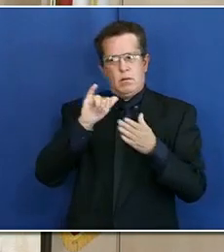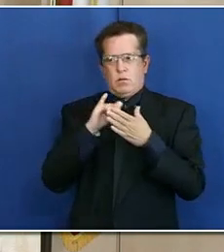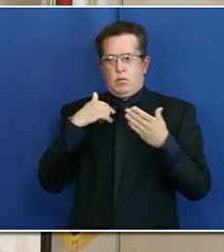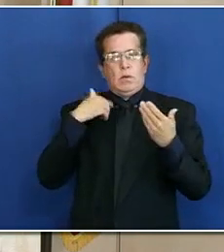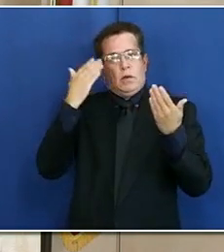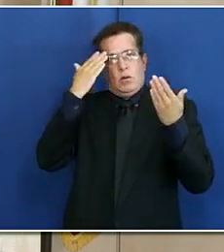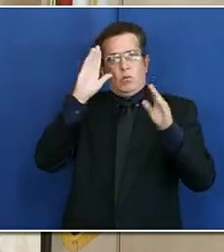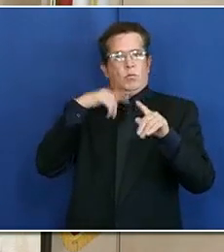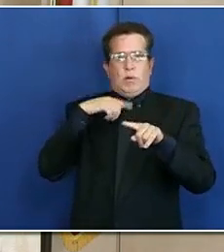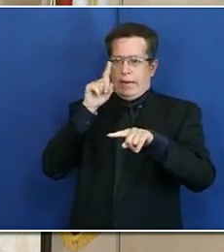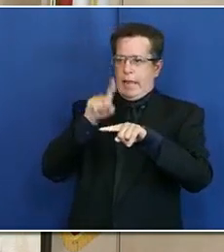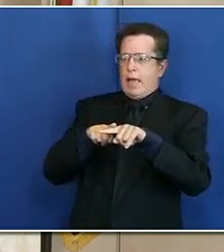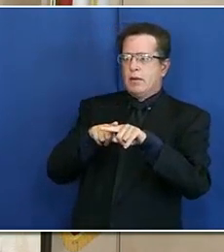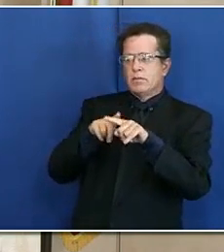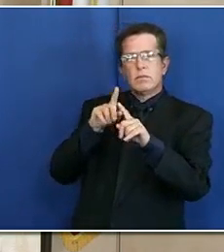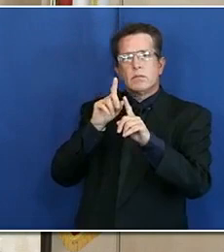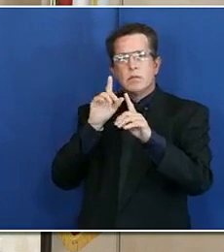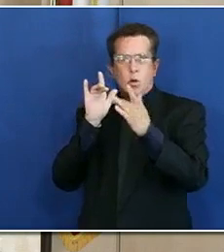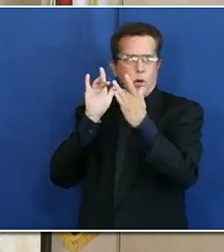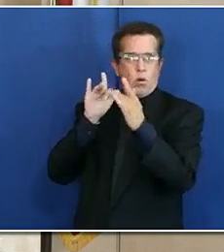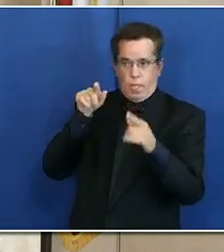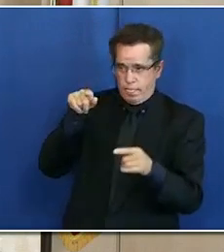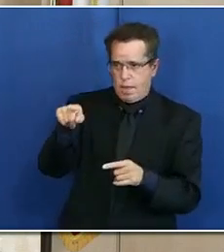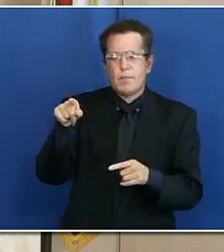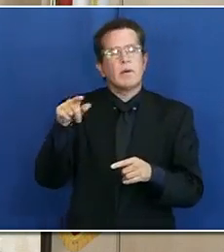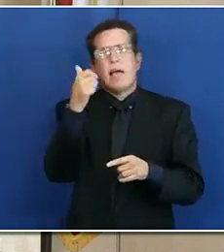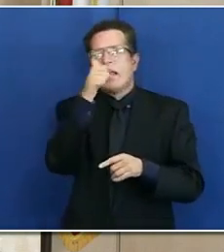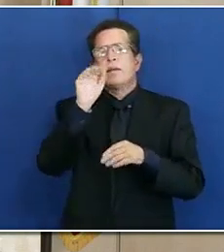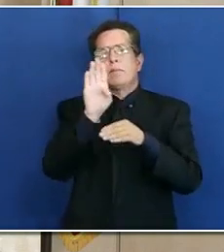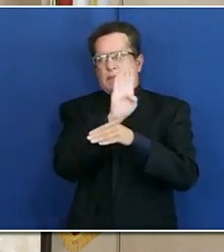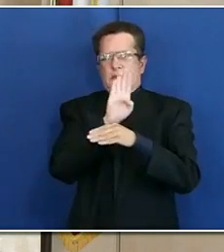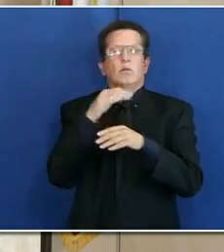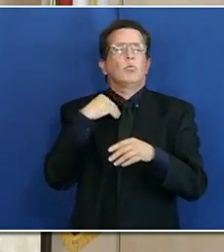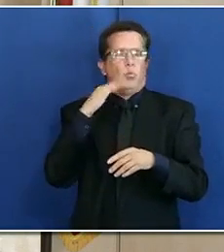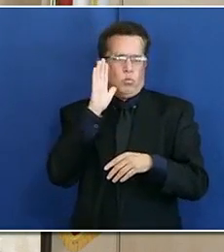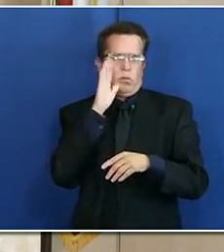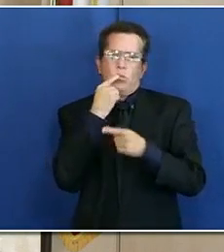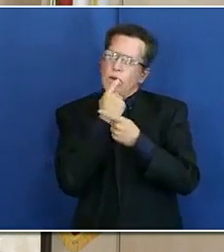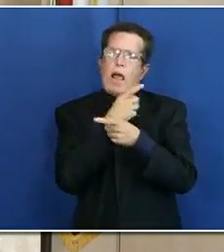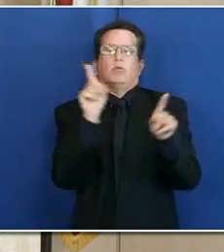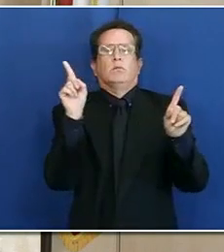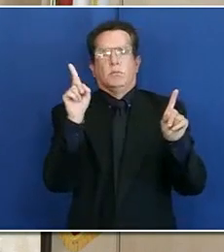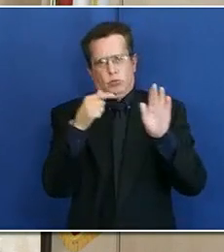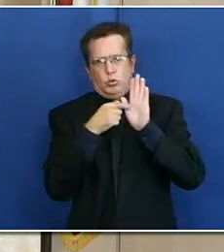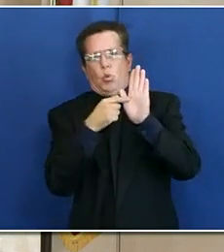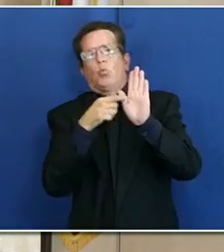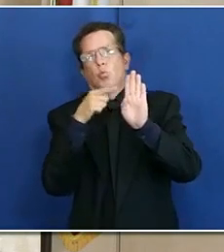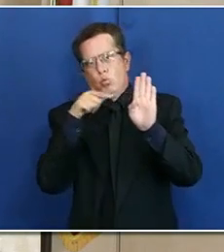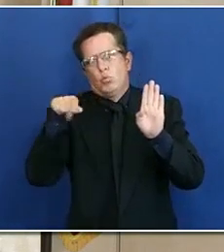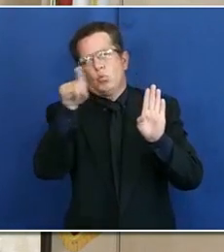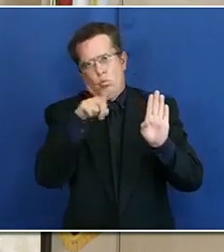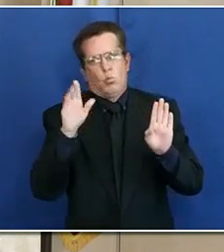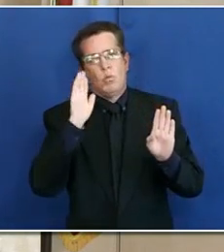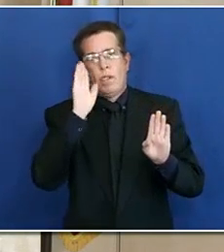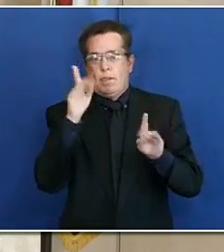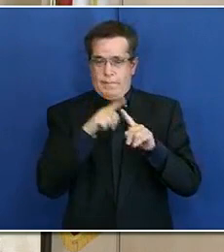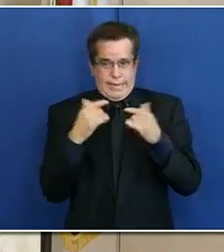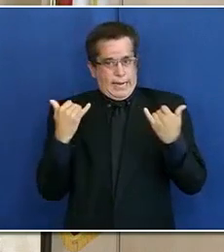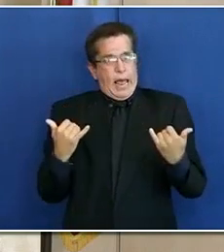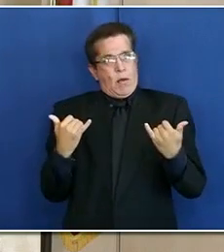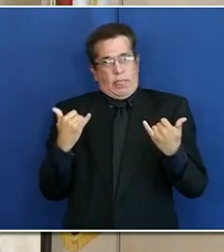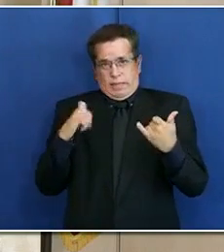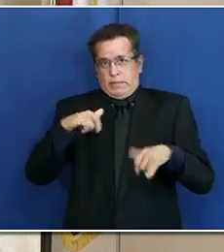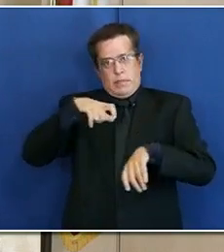or can't communicate, or even in businesses, we would release the information. But there is, at this point in time,